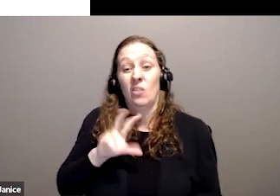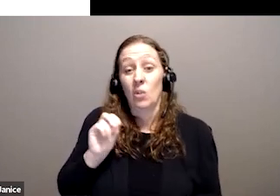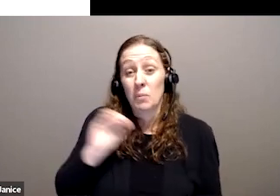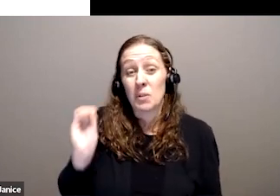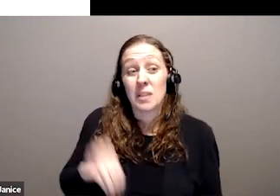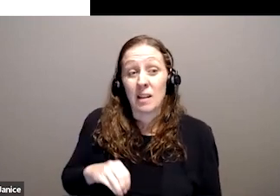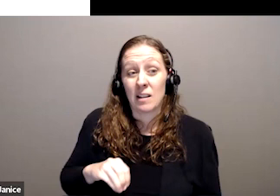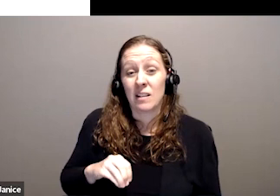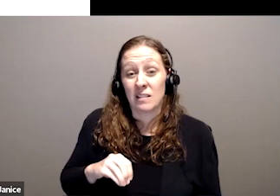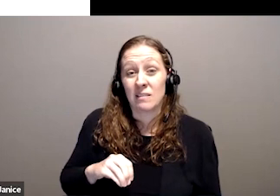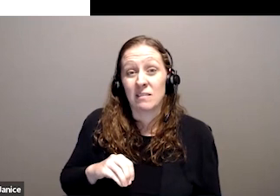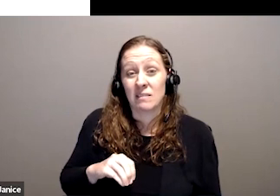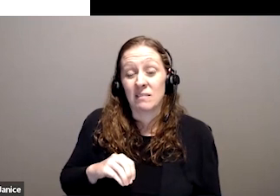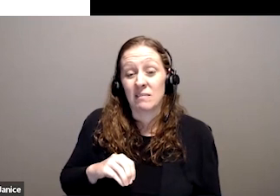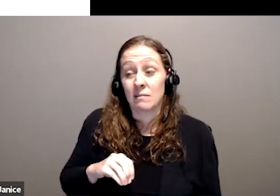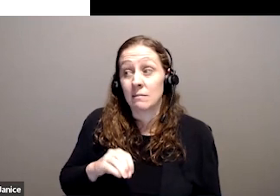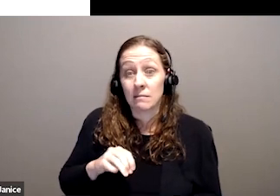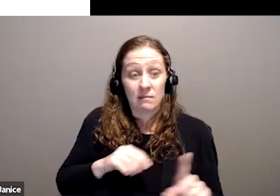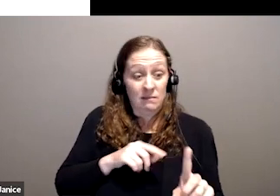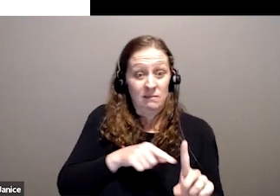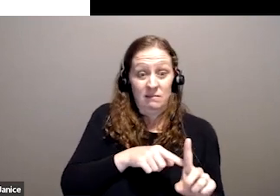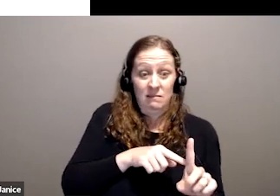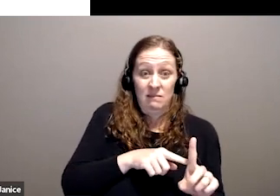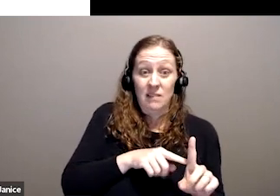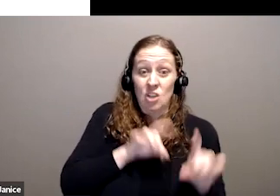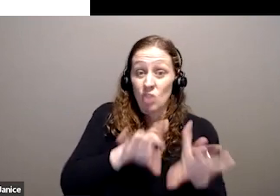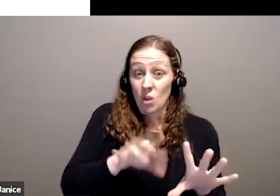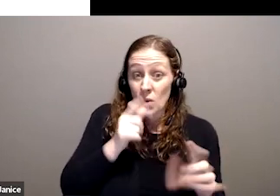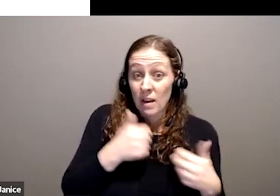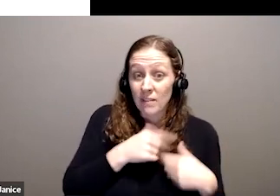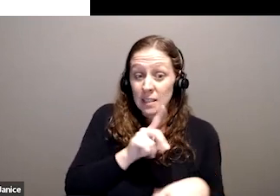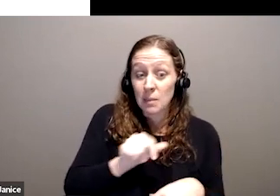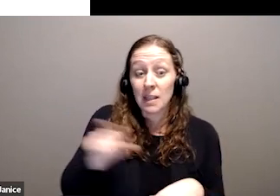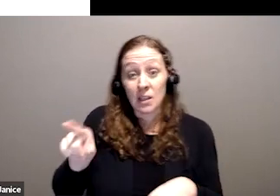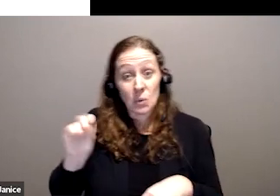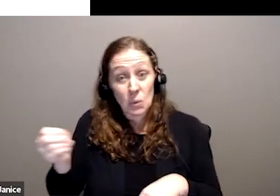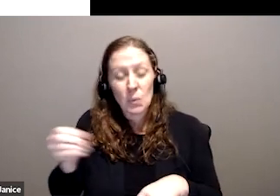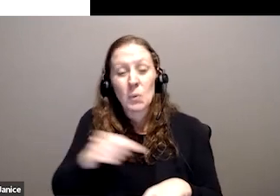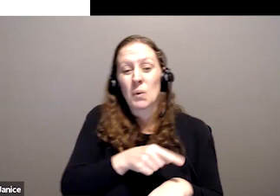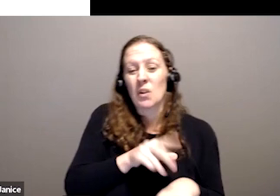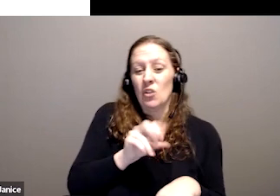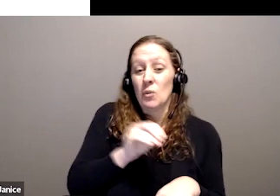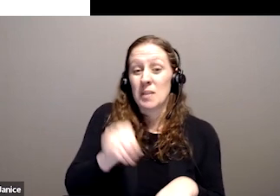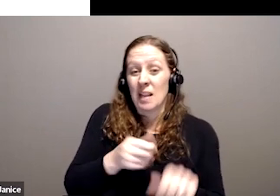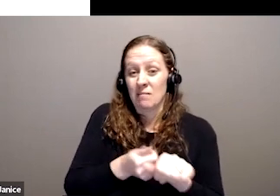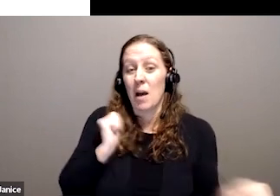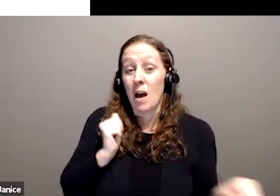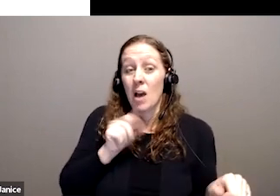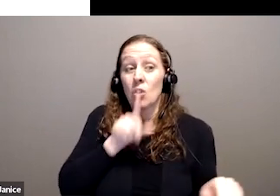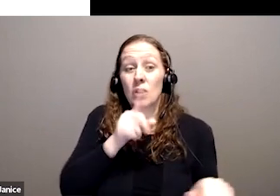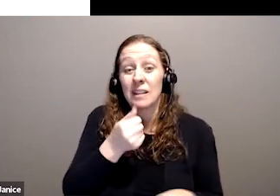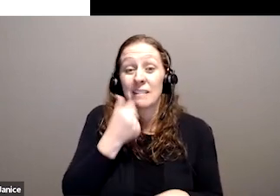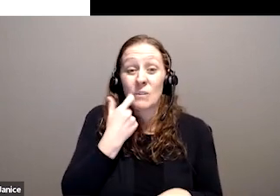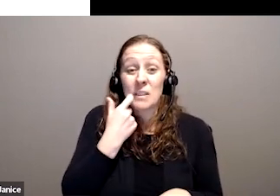Australians without disability. And this gap has, in fact, widened over the last couple